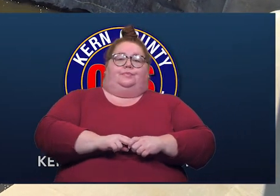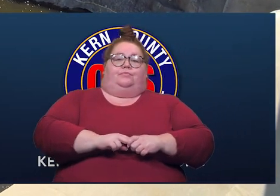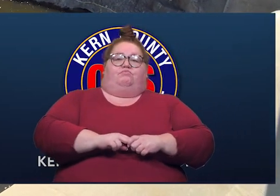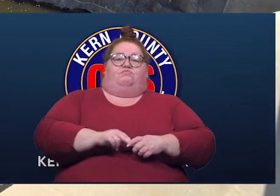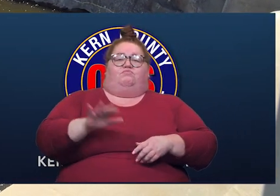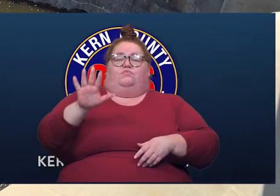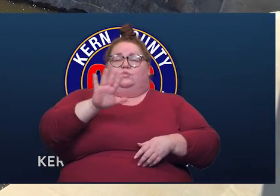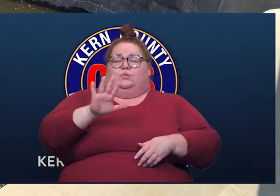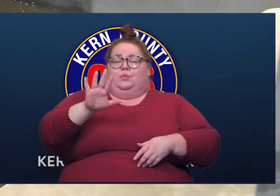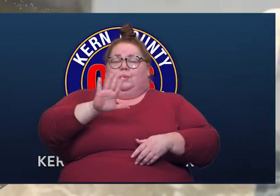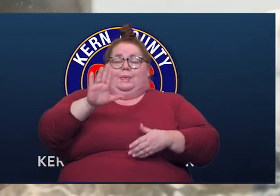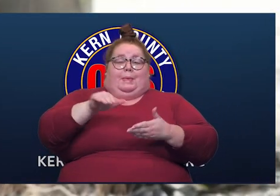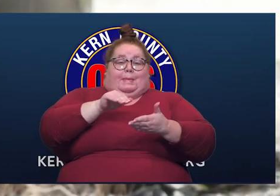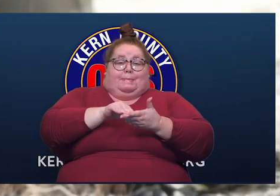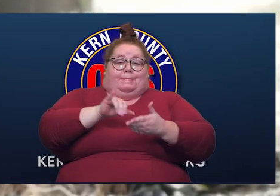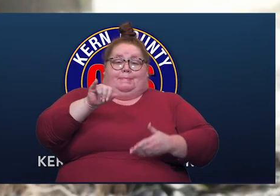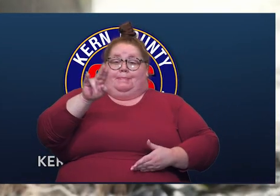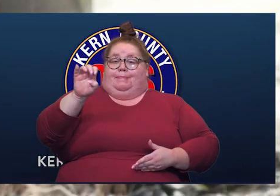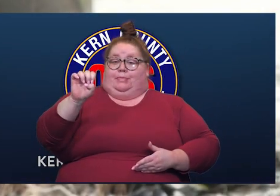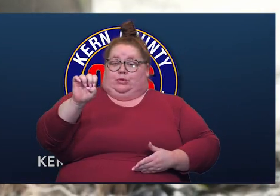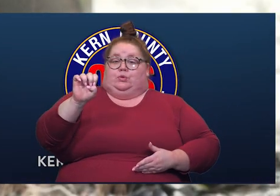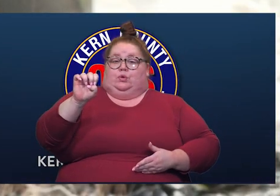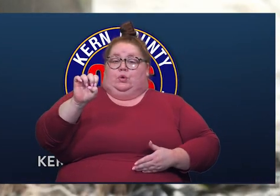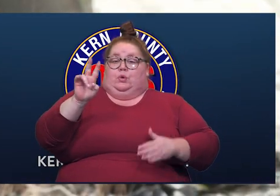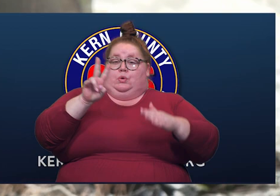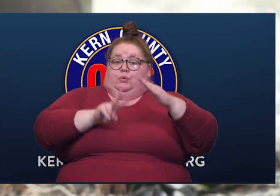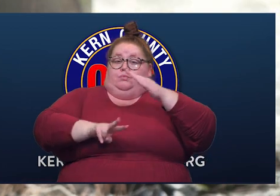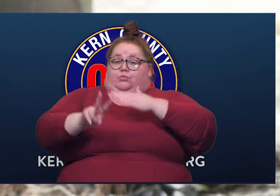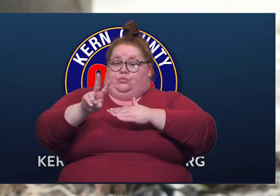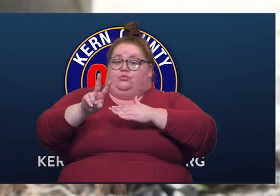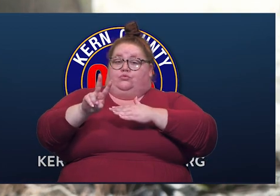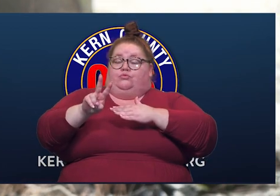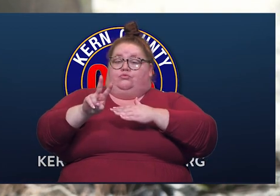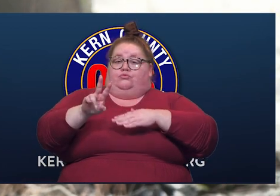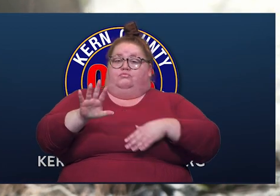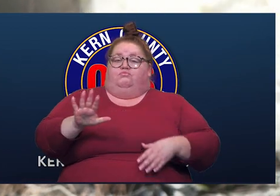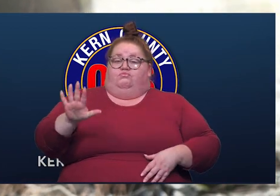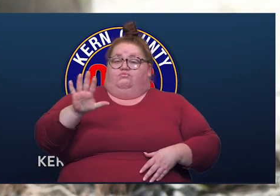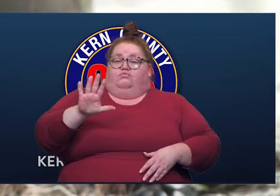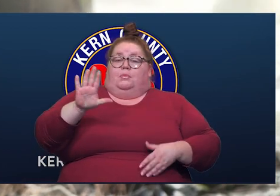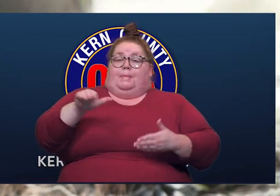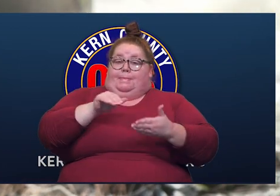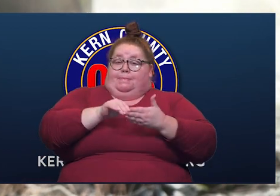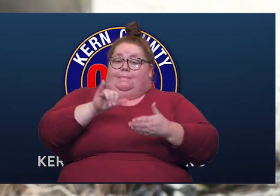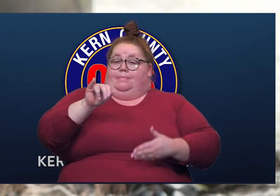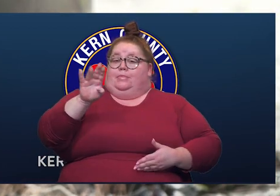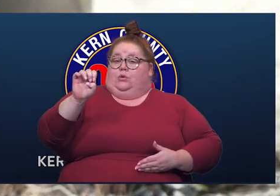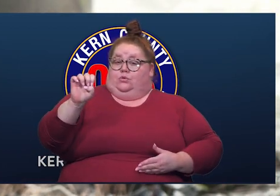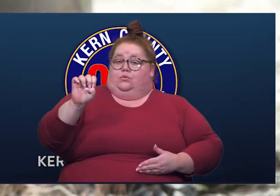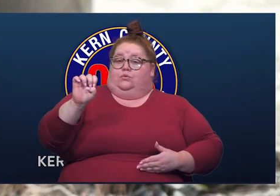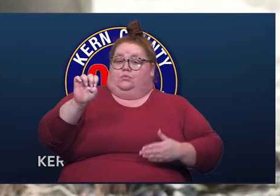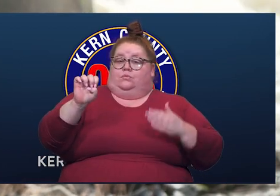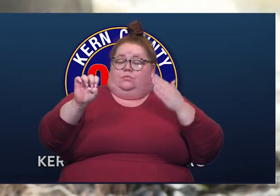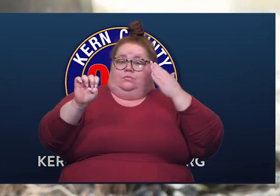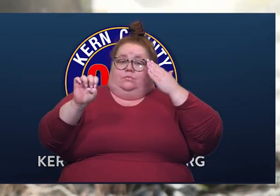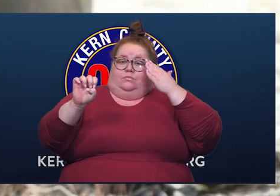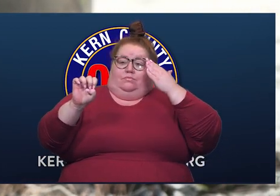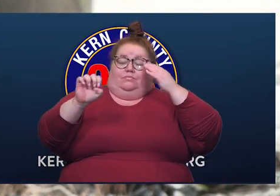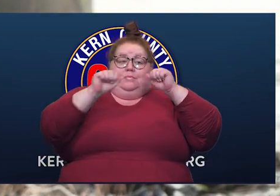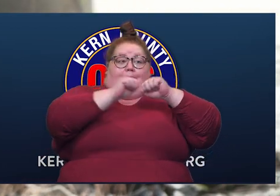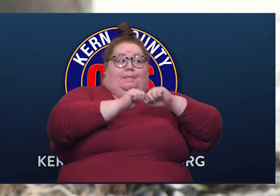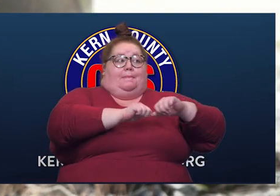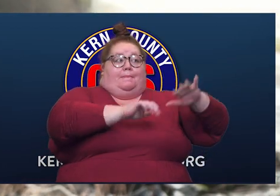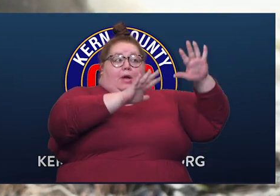somewhere mid-June is where the predictions are showing it to be, is in that mid-June area, as the snow